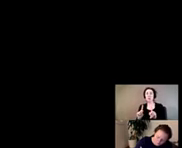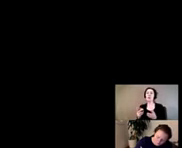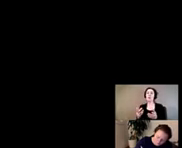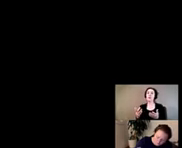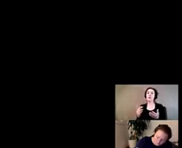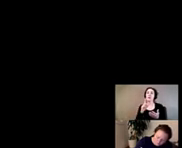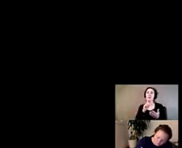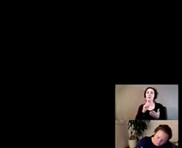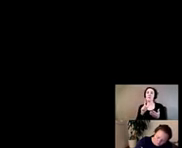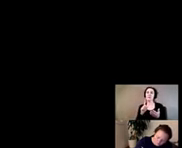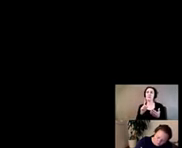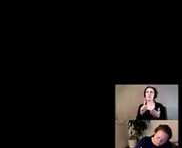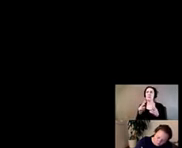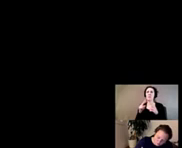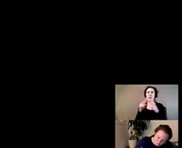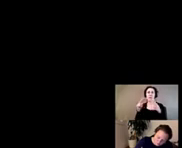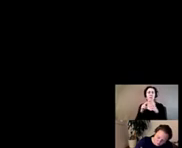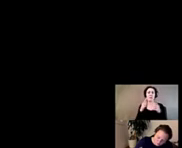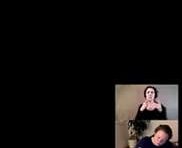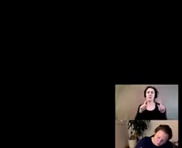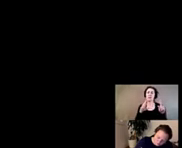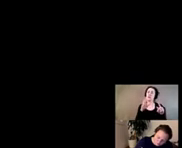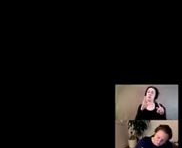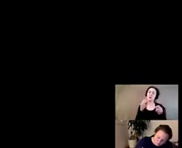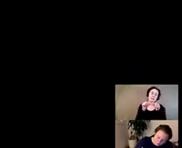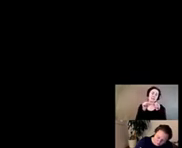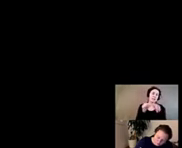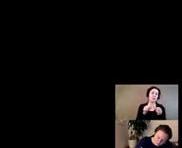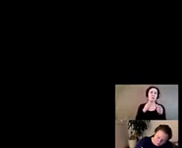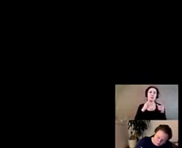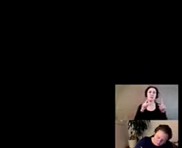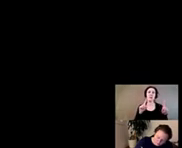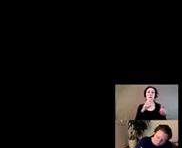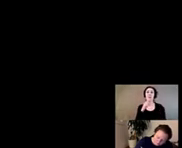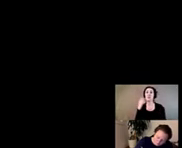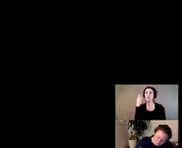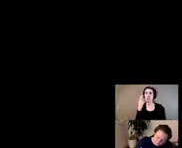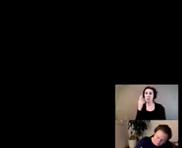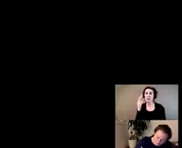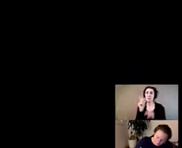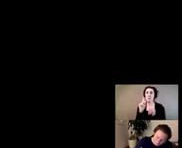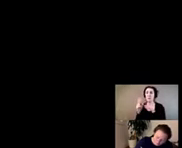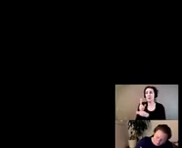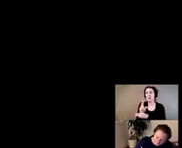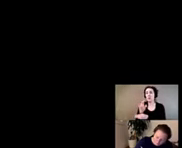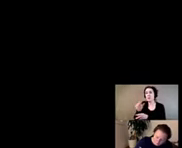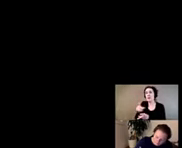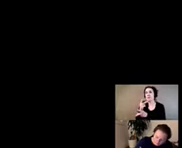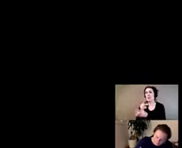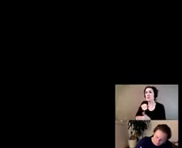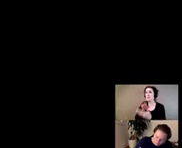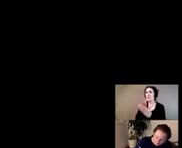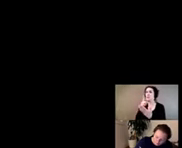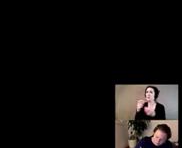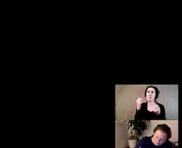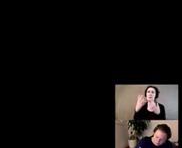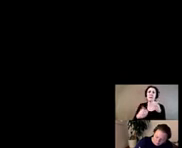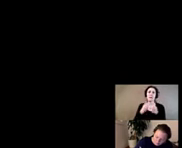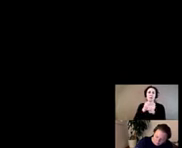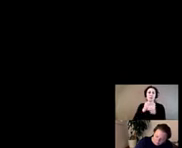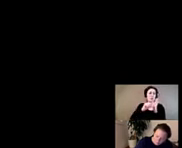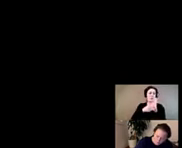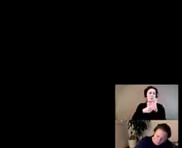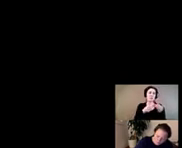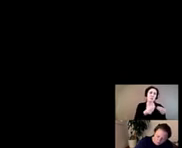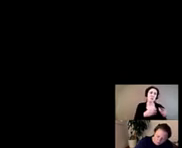like profoundly effective and will continue to be profoundly effective and there's a reason that people have used that kind of labor for years to mark loss and mark time